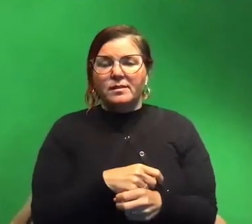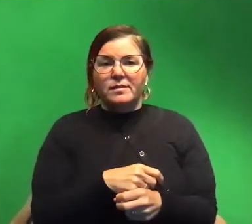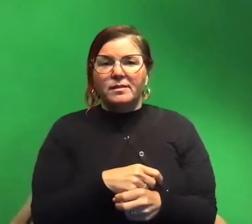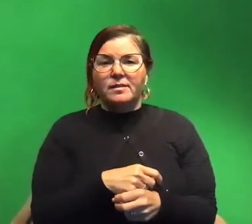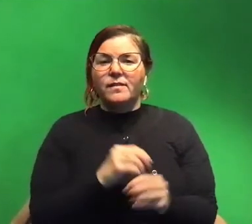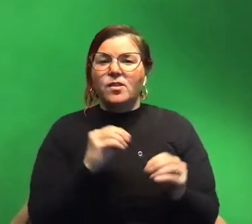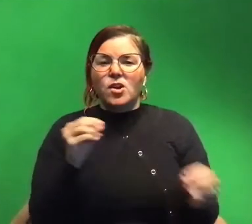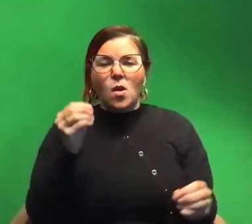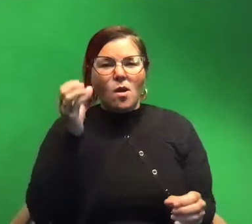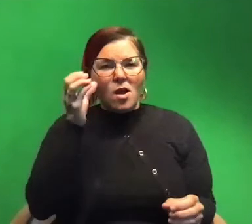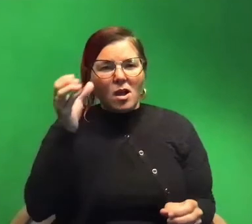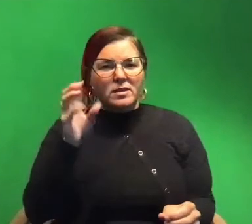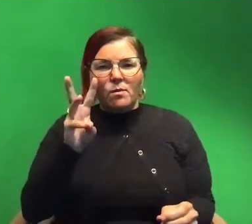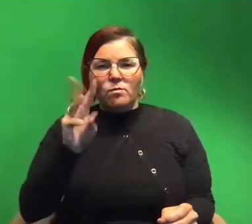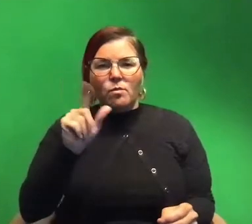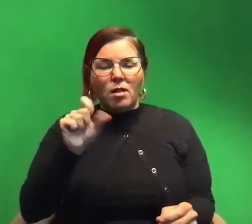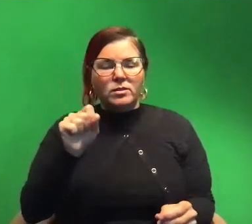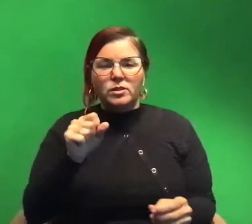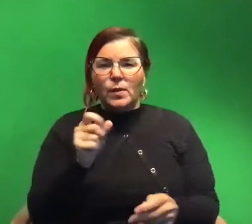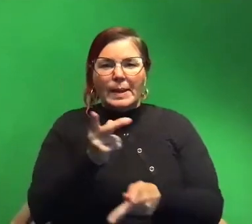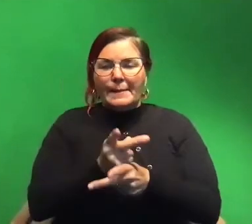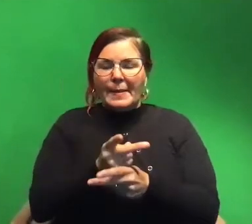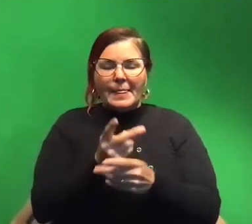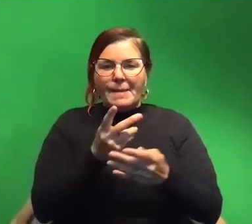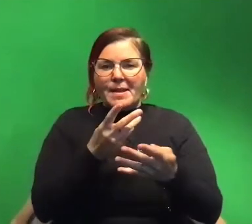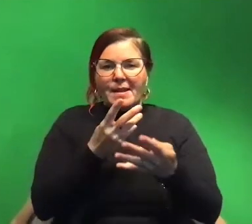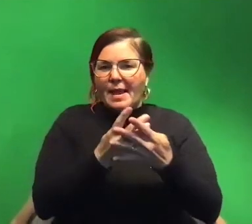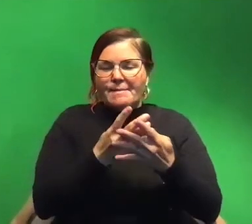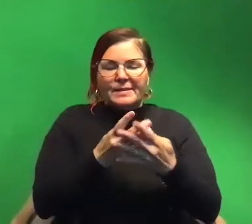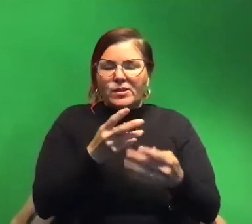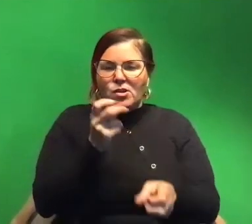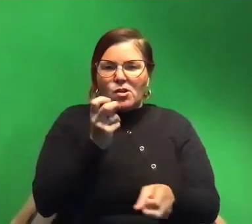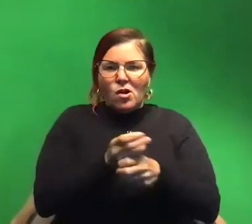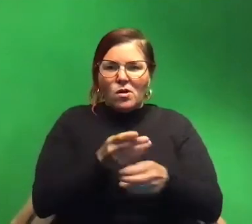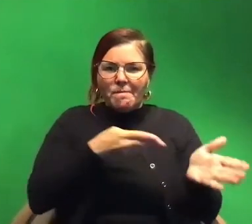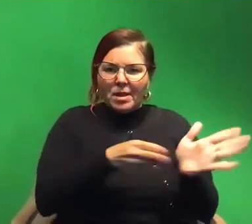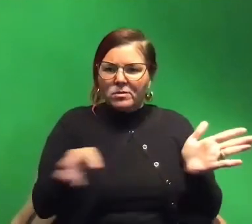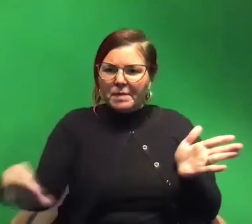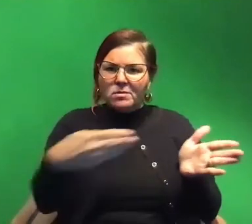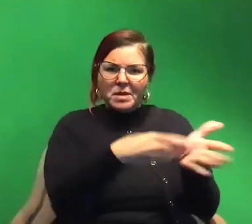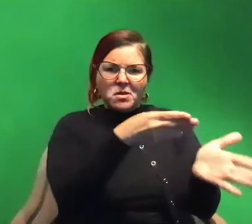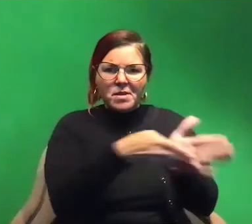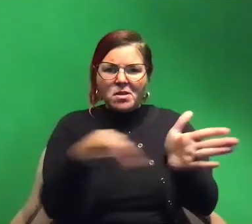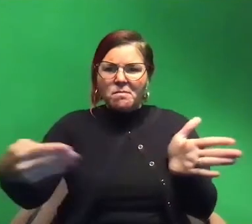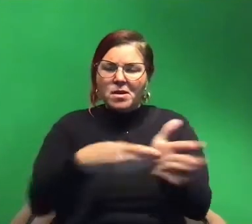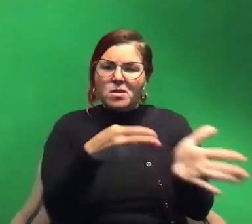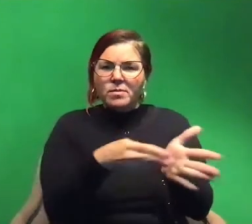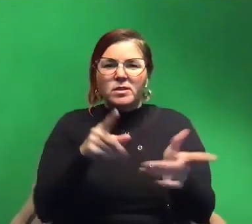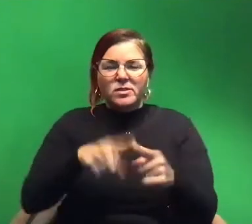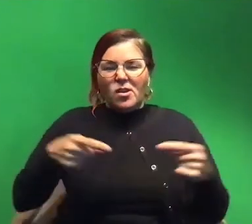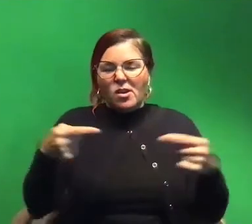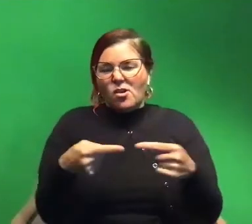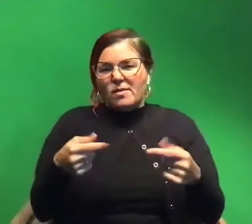concept of walls so keeping them in captivity is really hard. They just keep bouncing against walls until they hurt themselves.